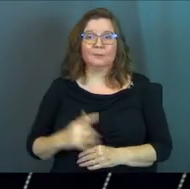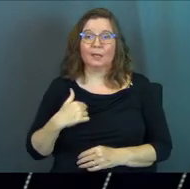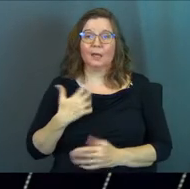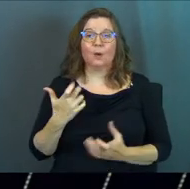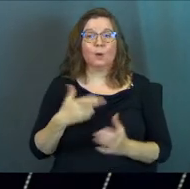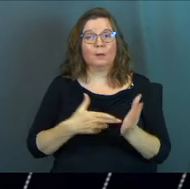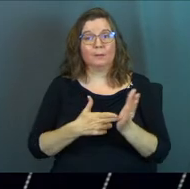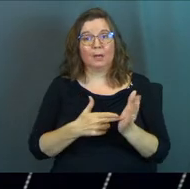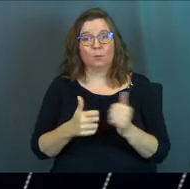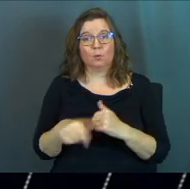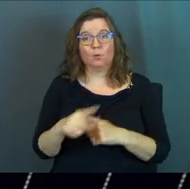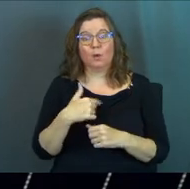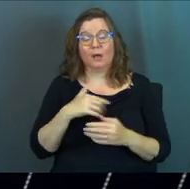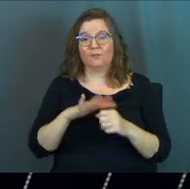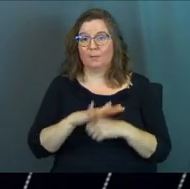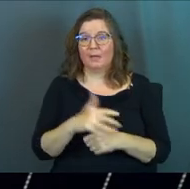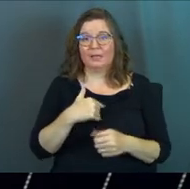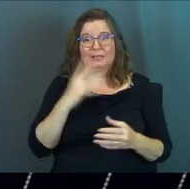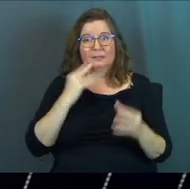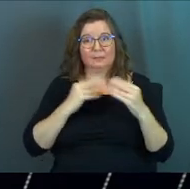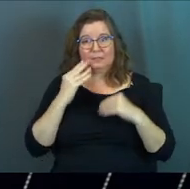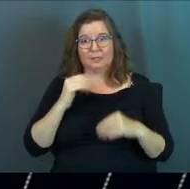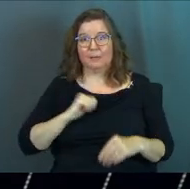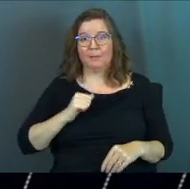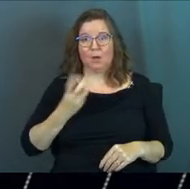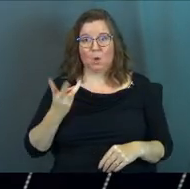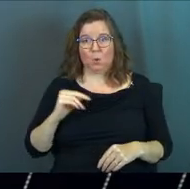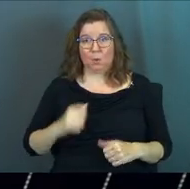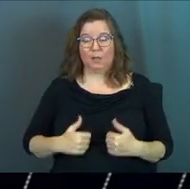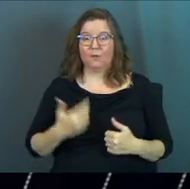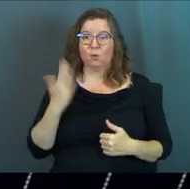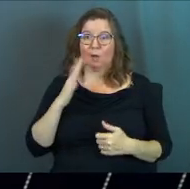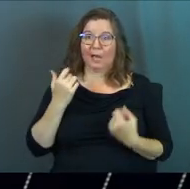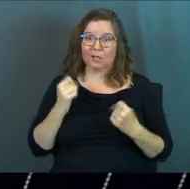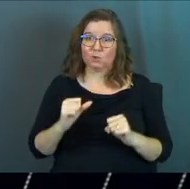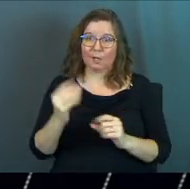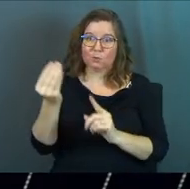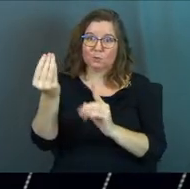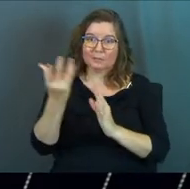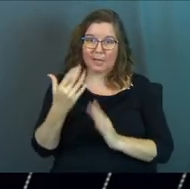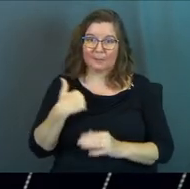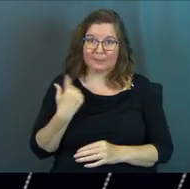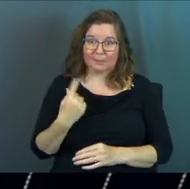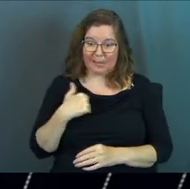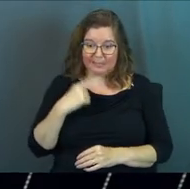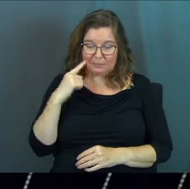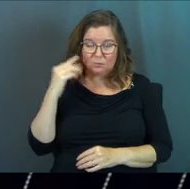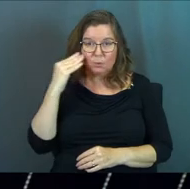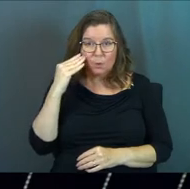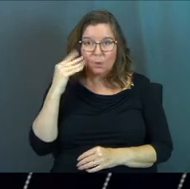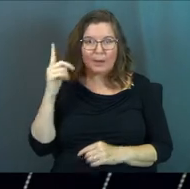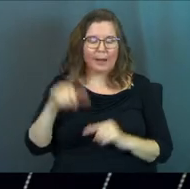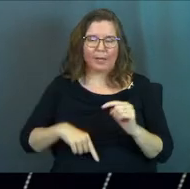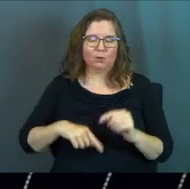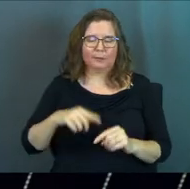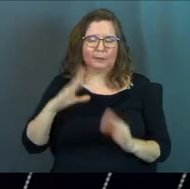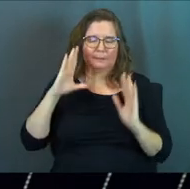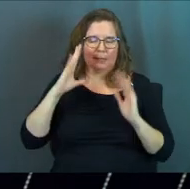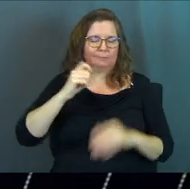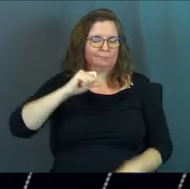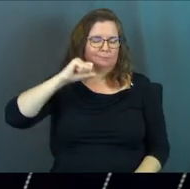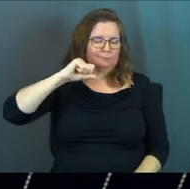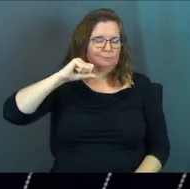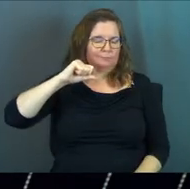And I just want to be honest with you. I've got plenty of these experiences in my life where God tried to speak something that I needed to hear and I couldn't hear it.